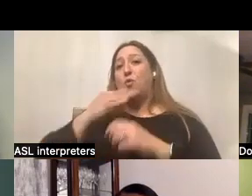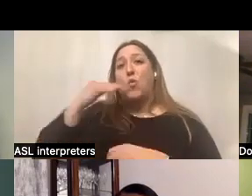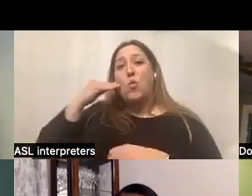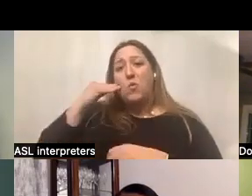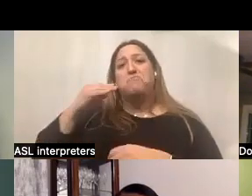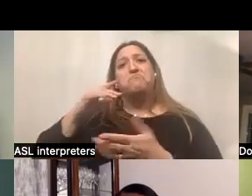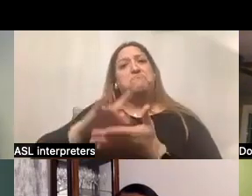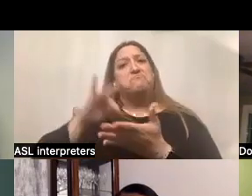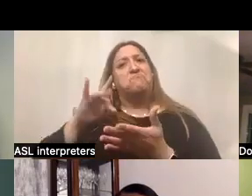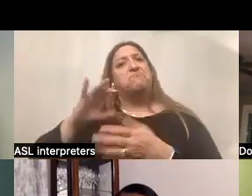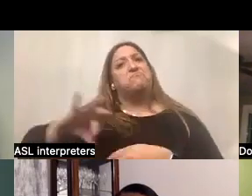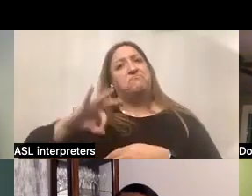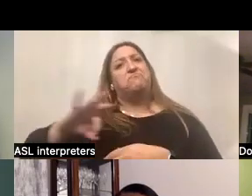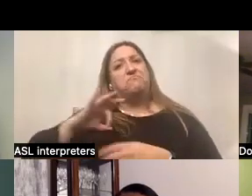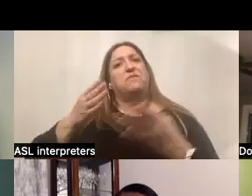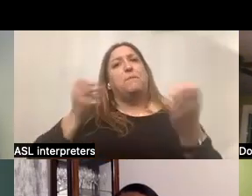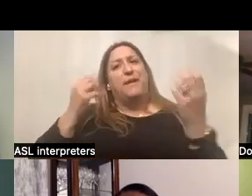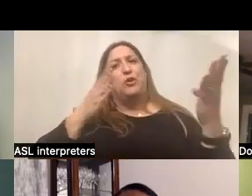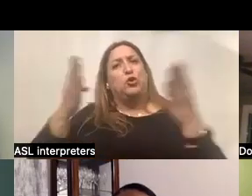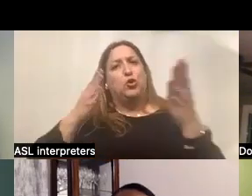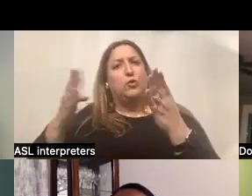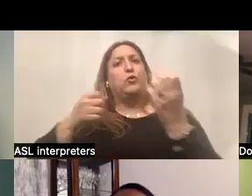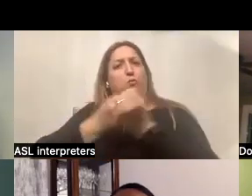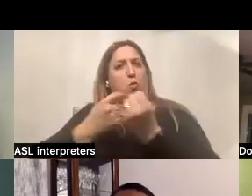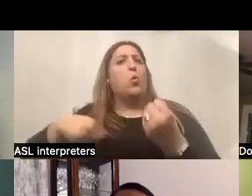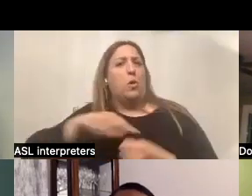services and supports that we'll hear about tonight.